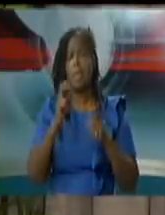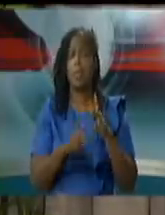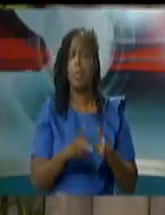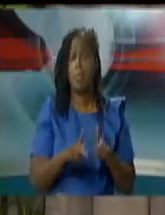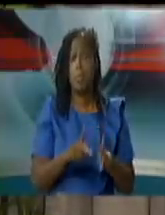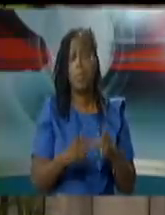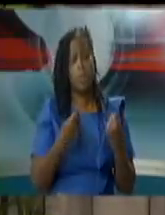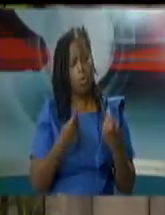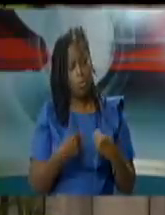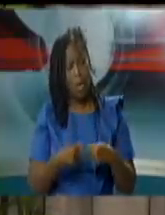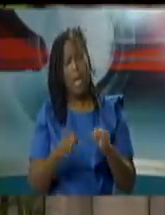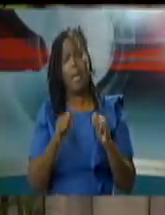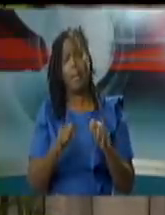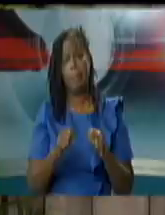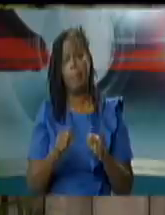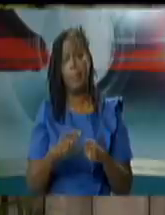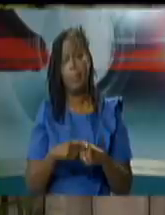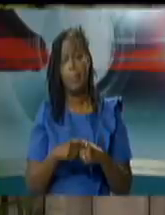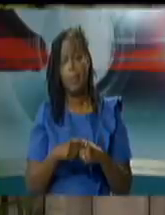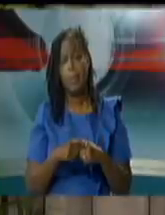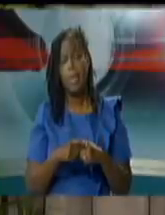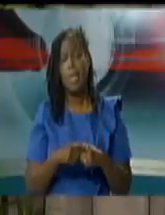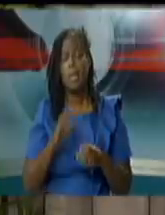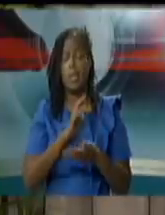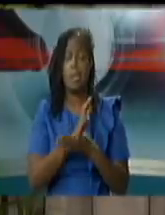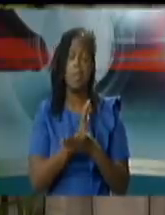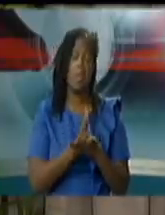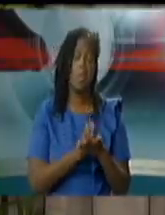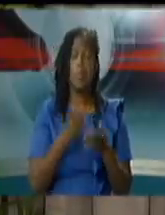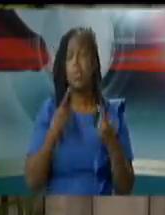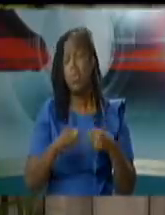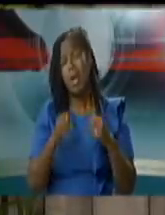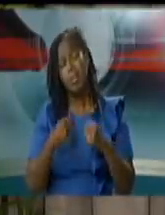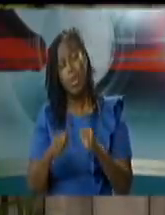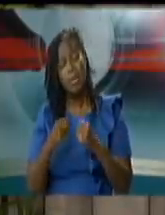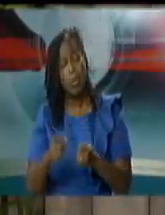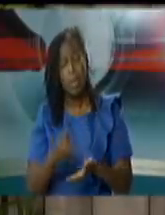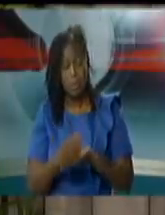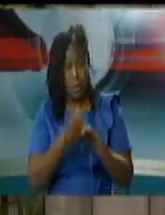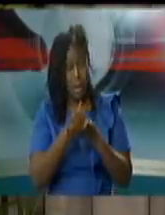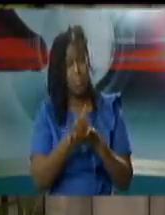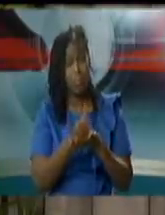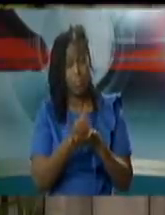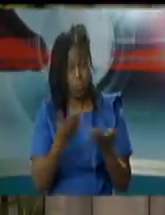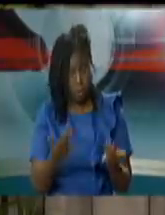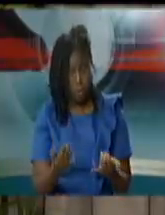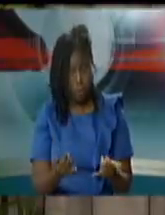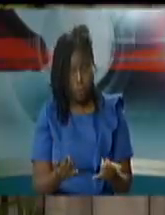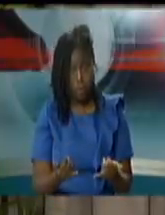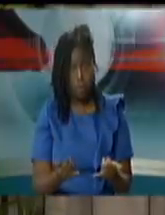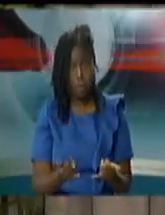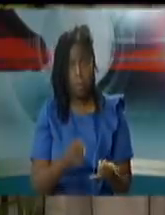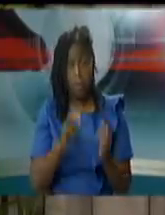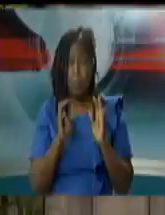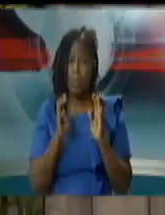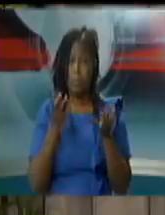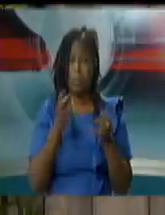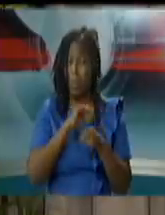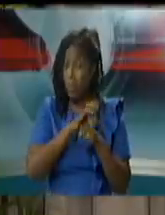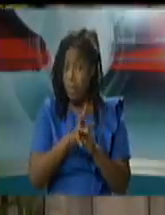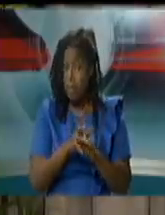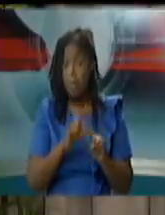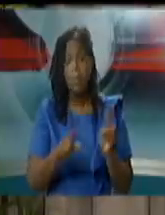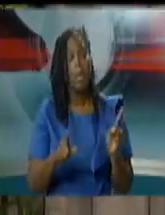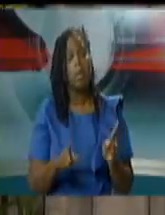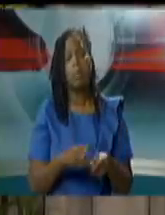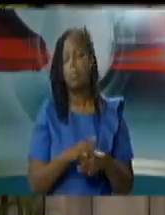there are people who are determined to continue with criminality and therefore the trinidad and tobago police service and the government have